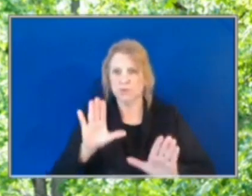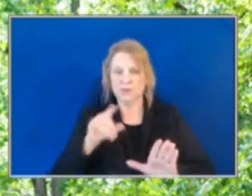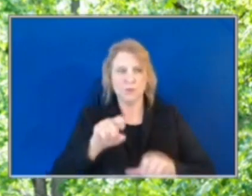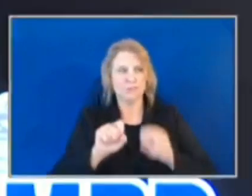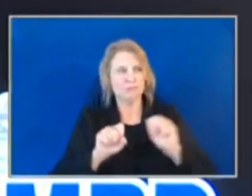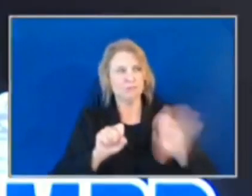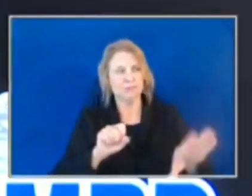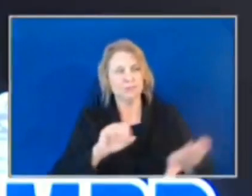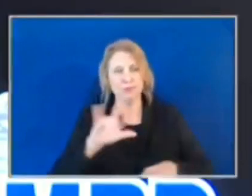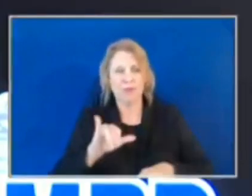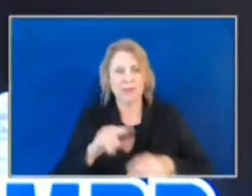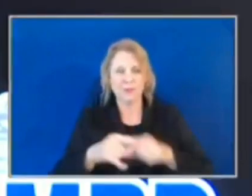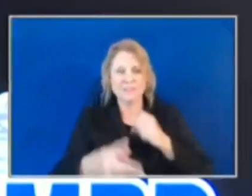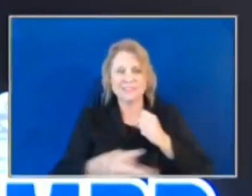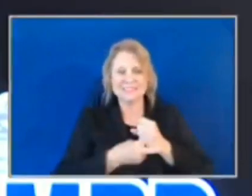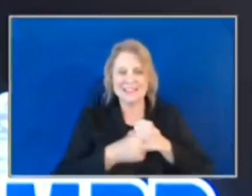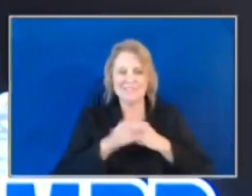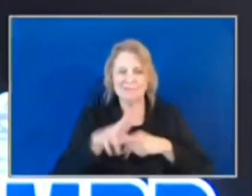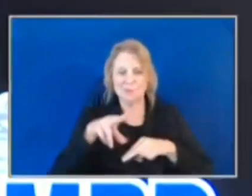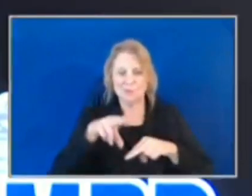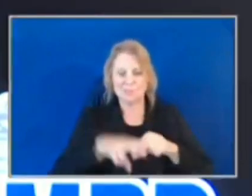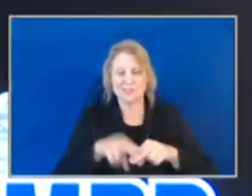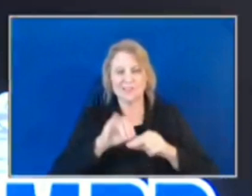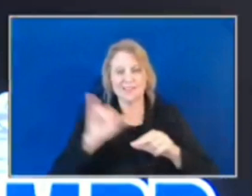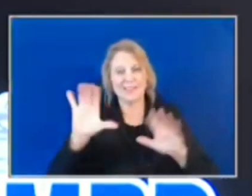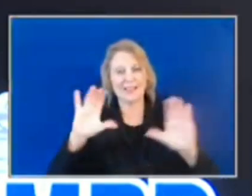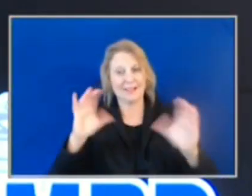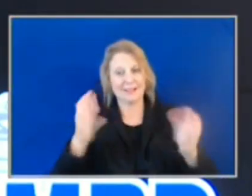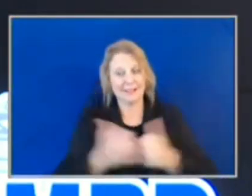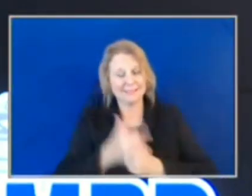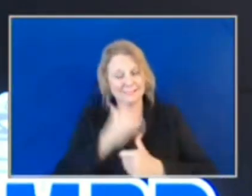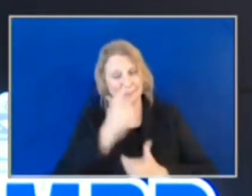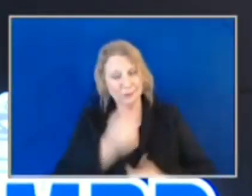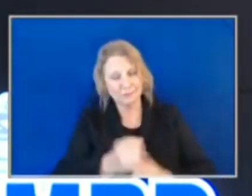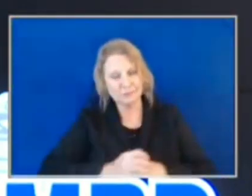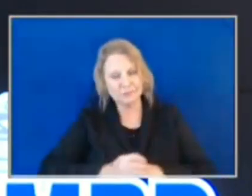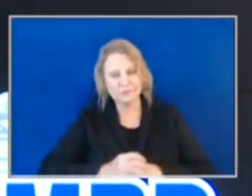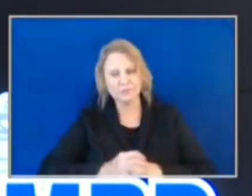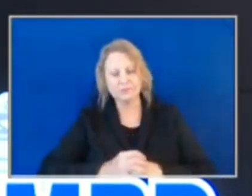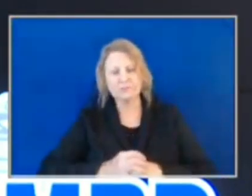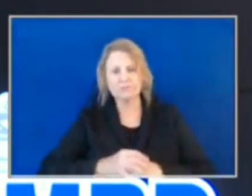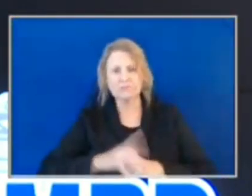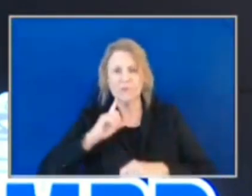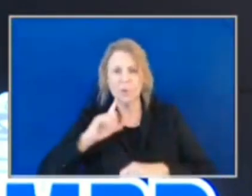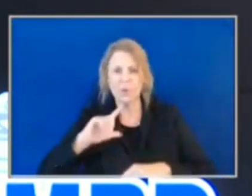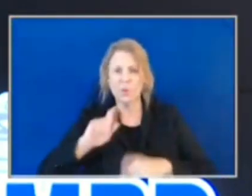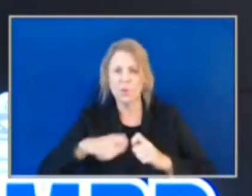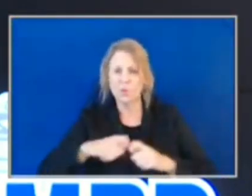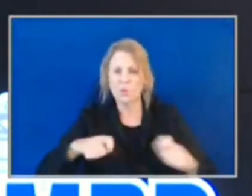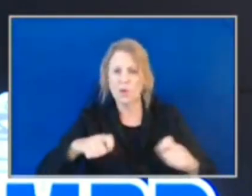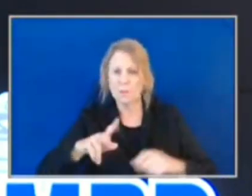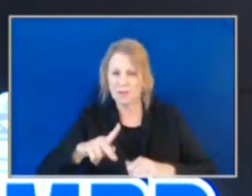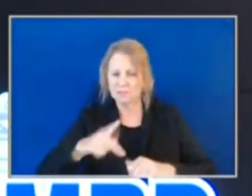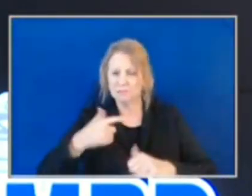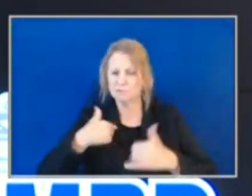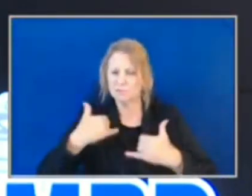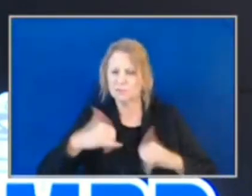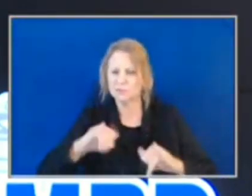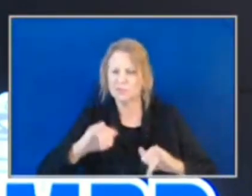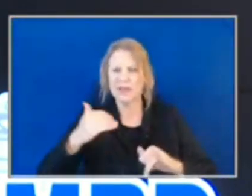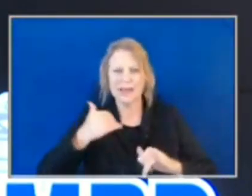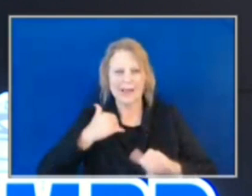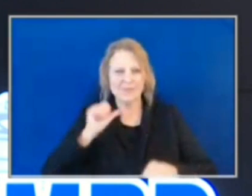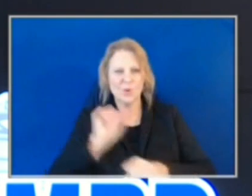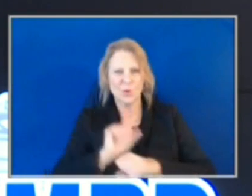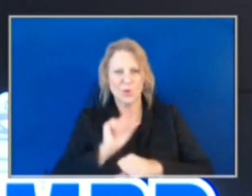seat in that class. So, to wrap up, we understand that we still have work to do in the area of recruitment, but